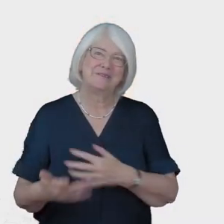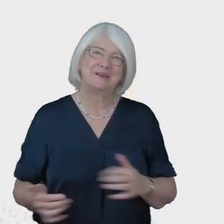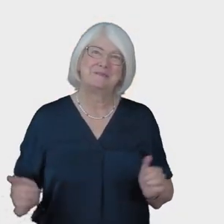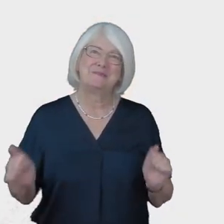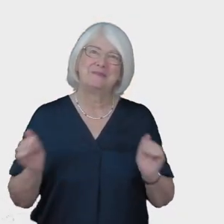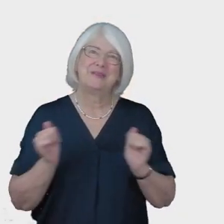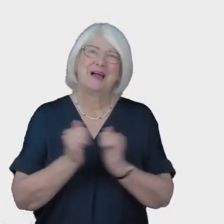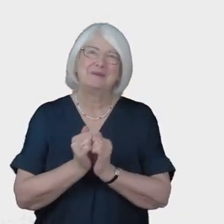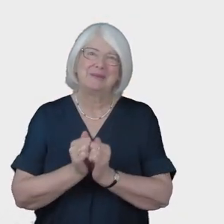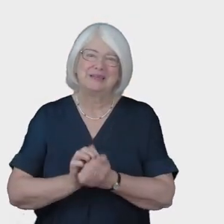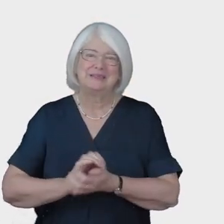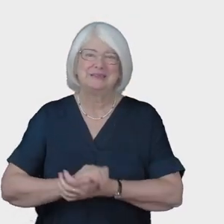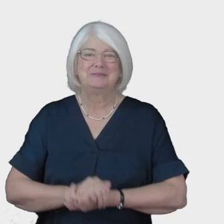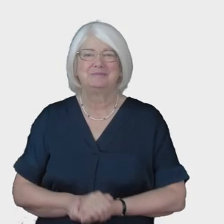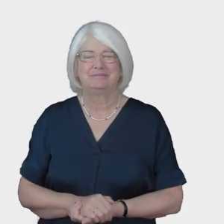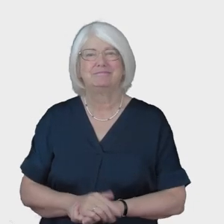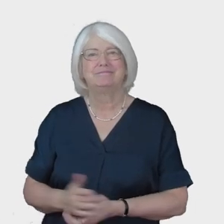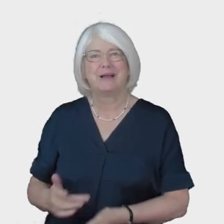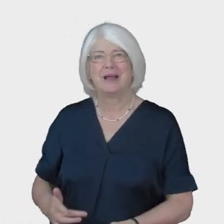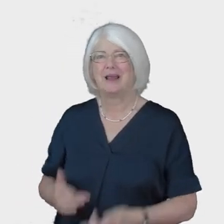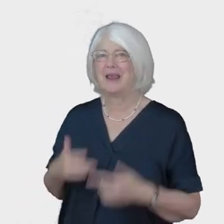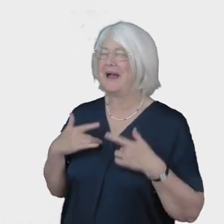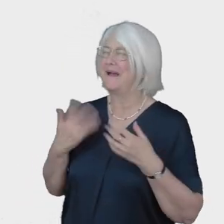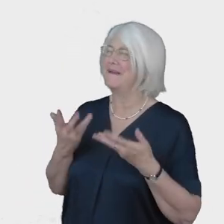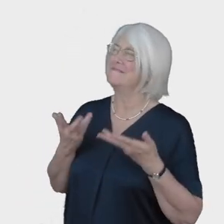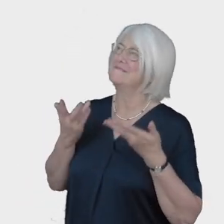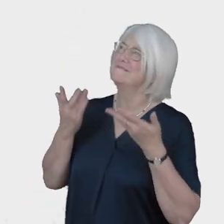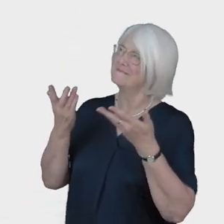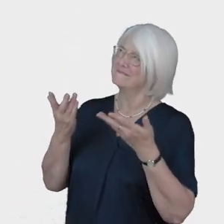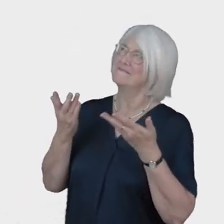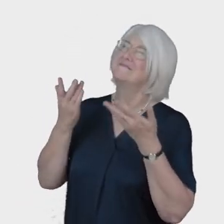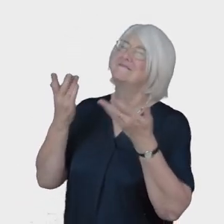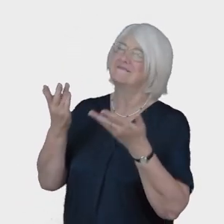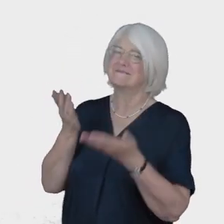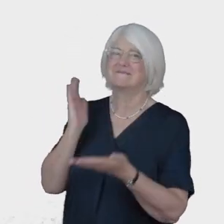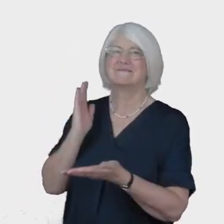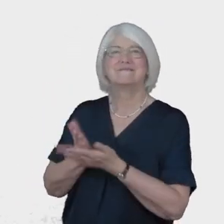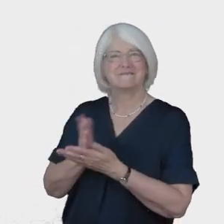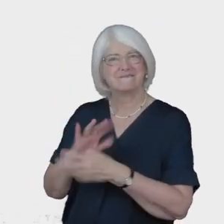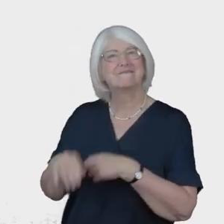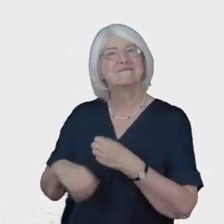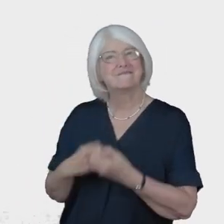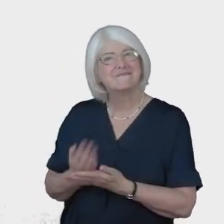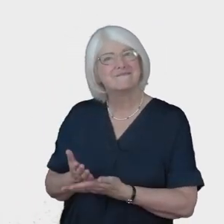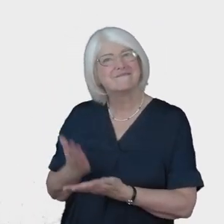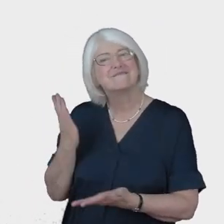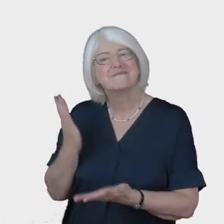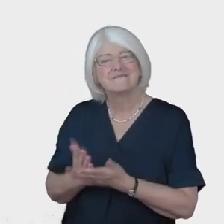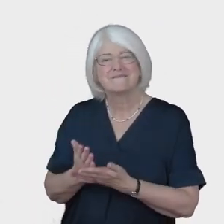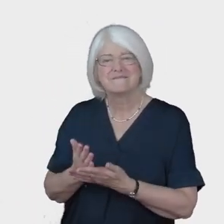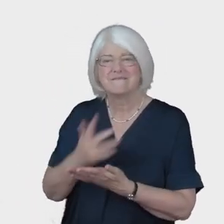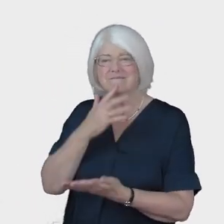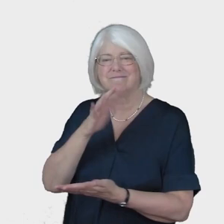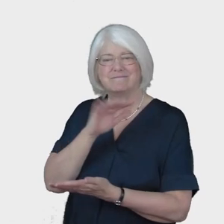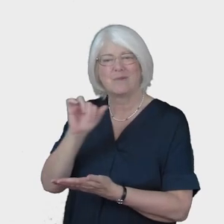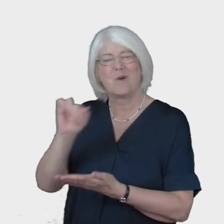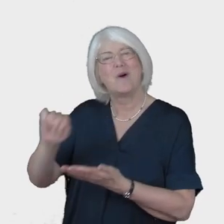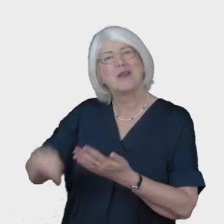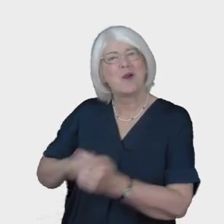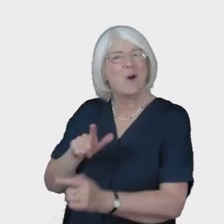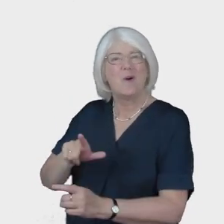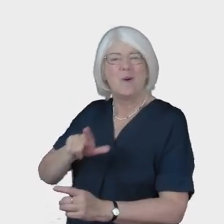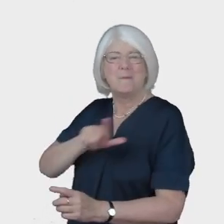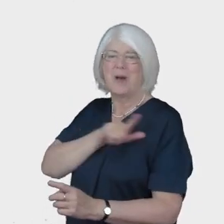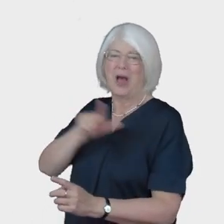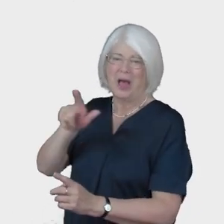Take my life and let it be All you